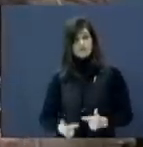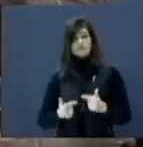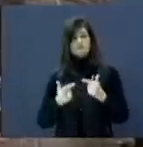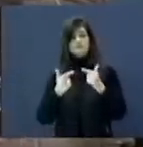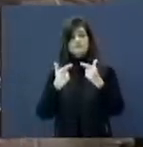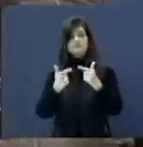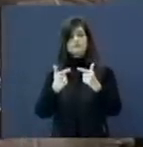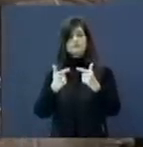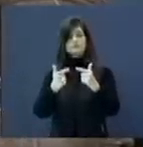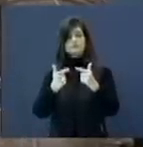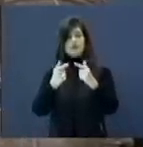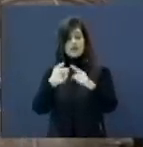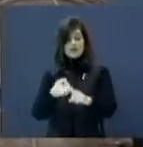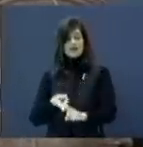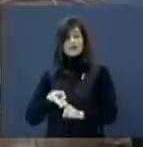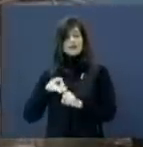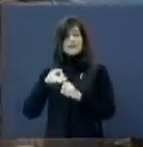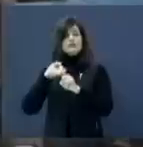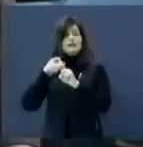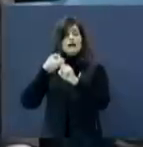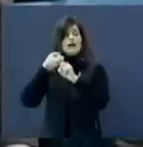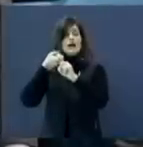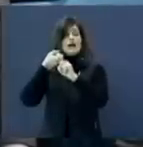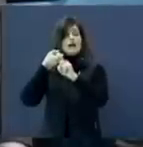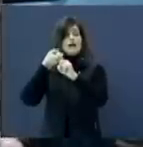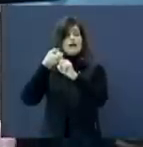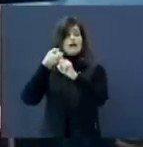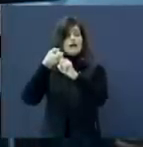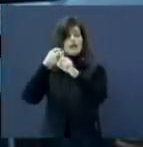anchor holds